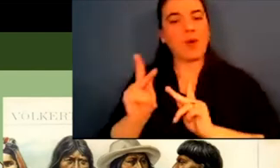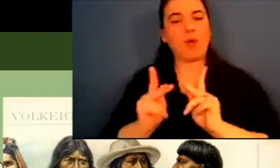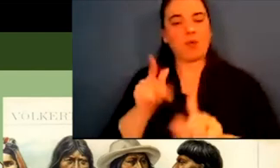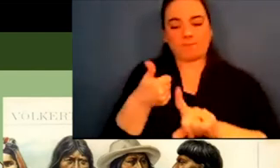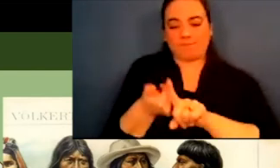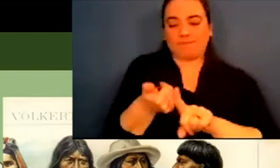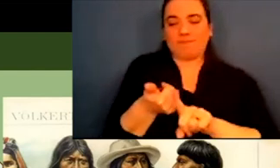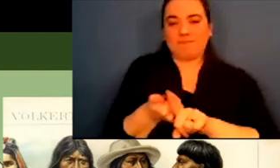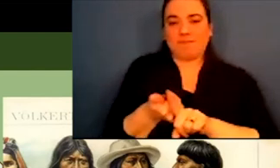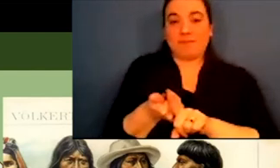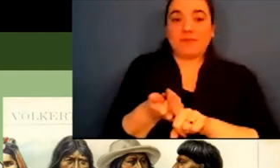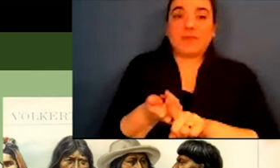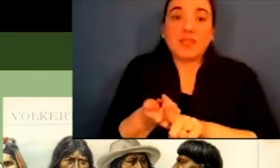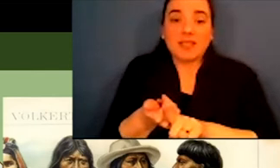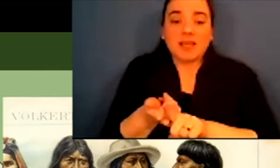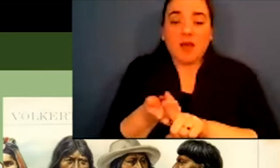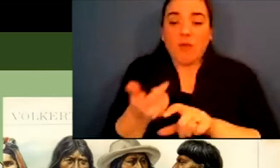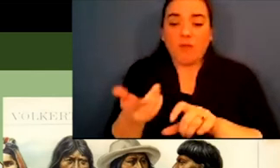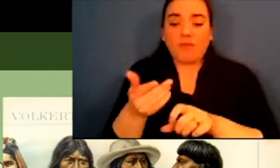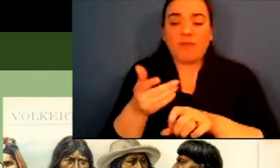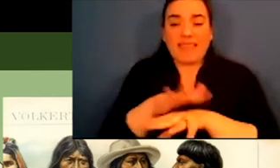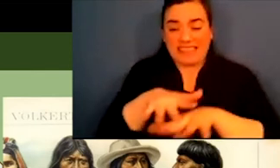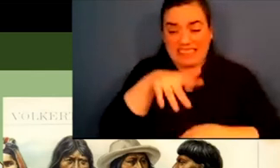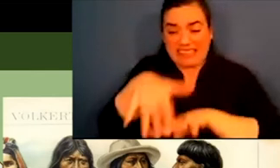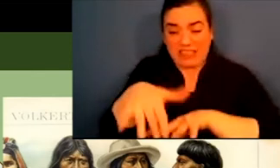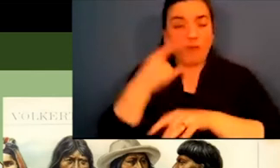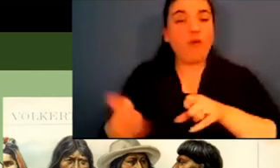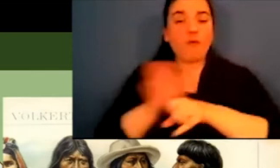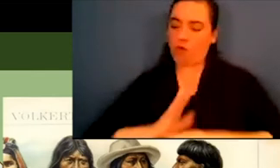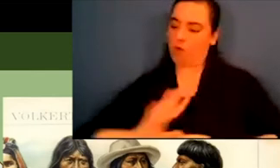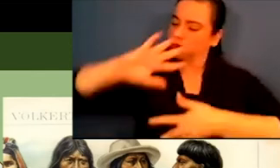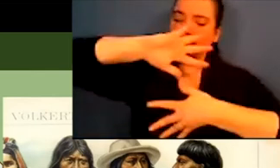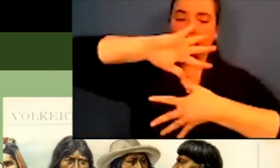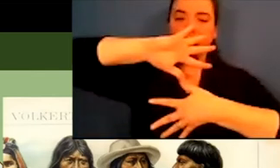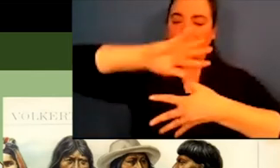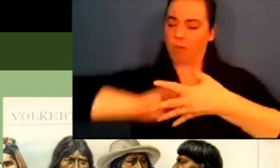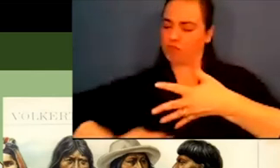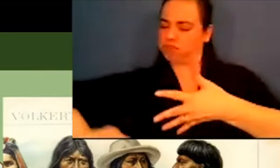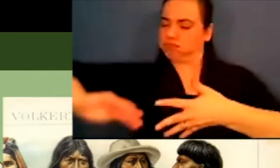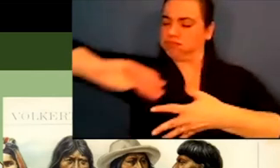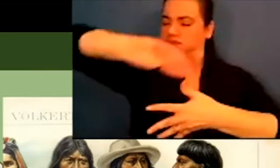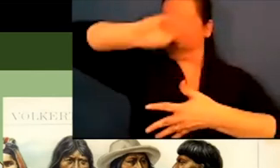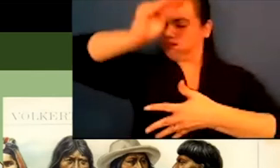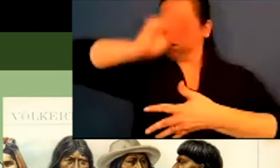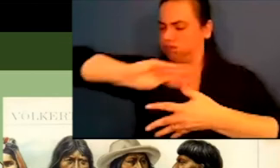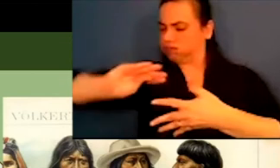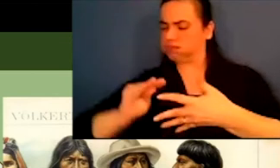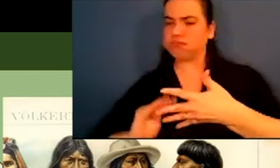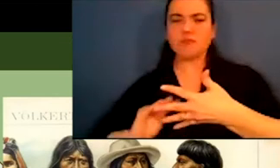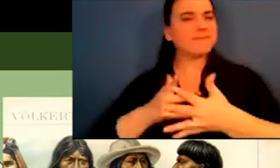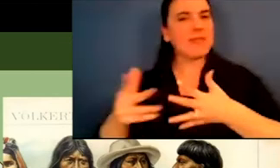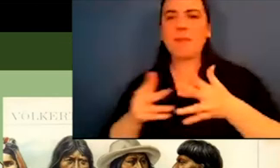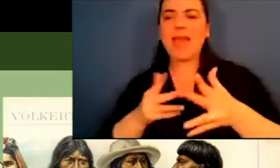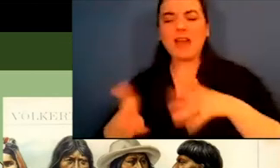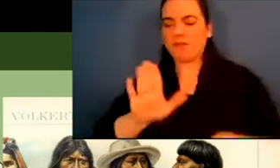However, for indigenous people that are indigenous to this continent, wherever they might